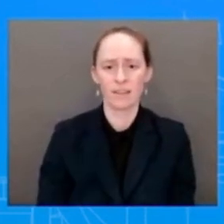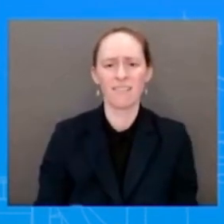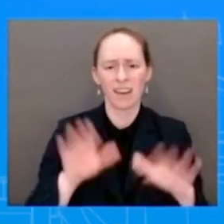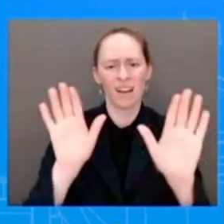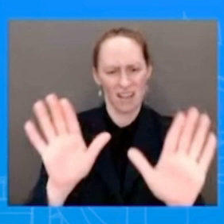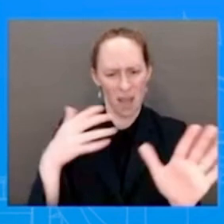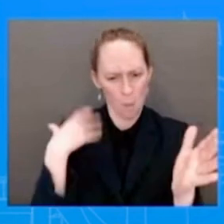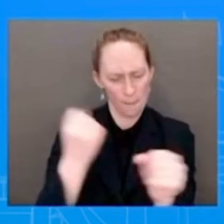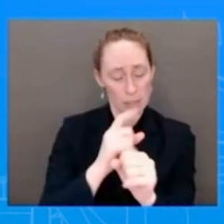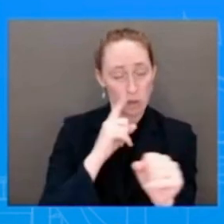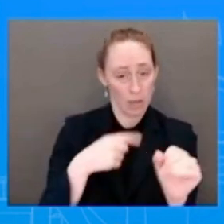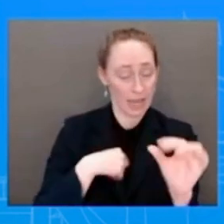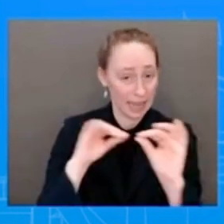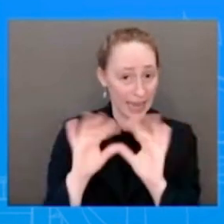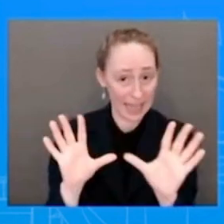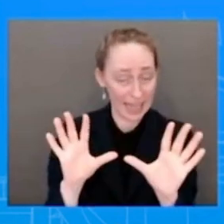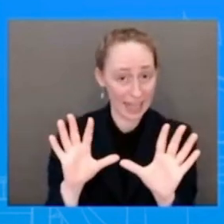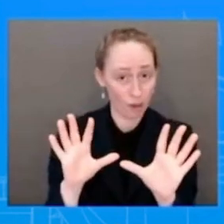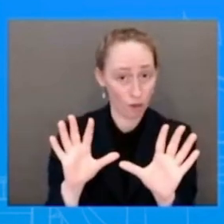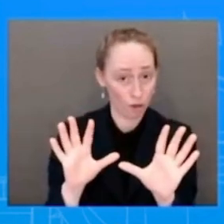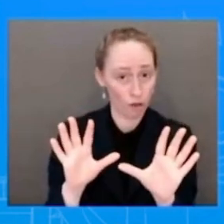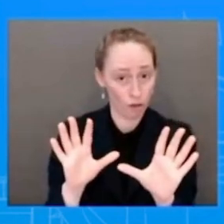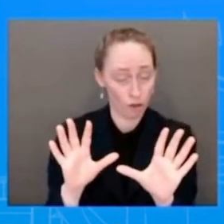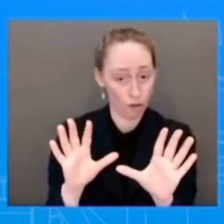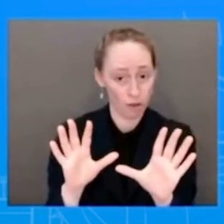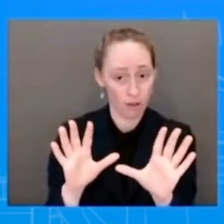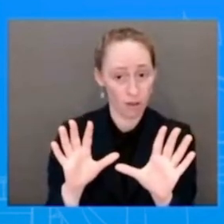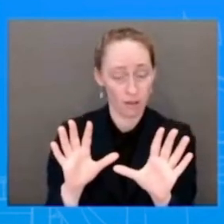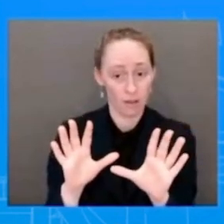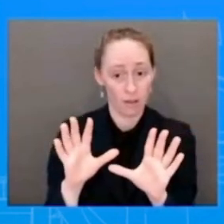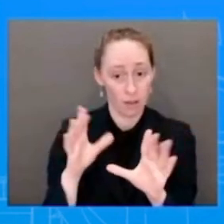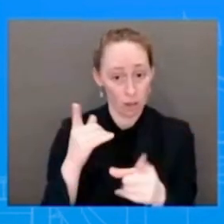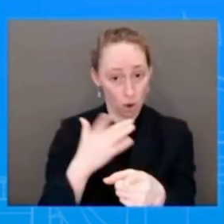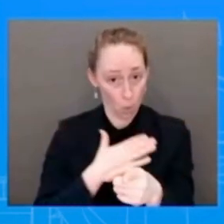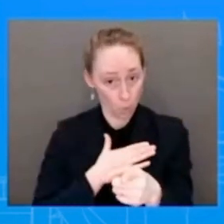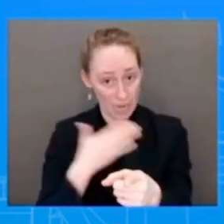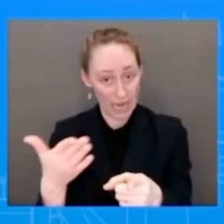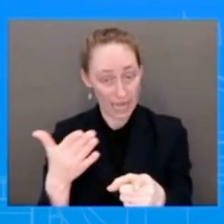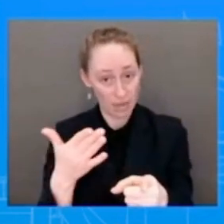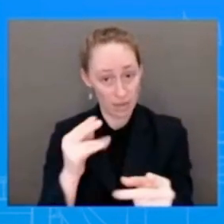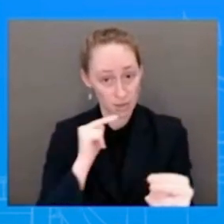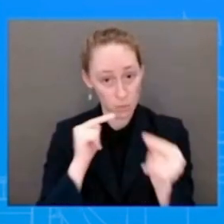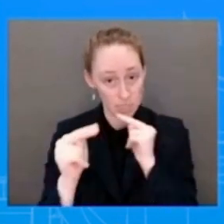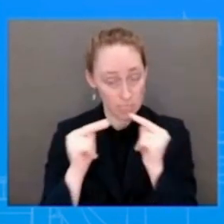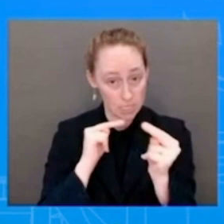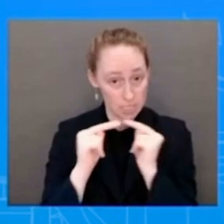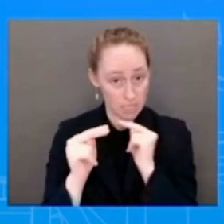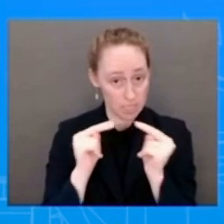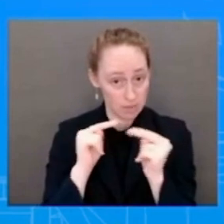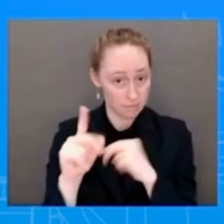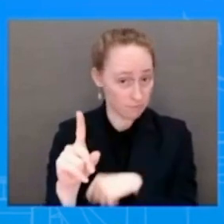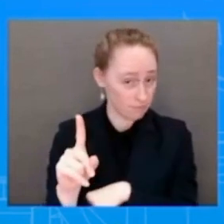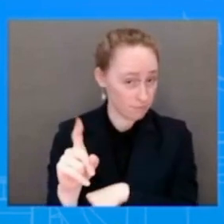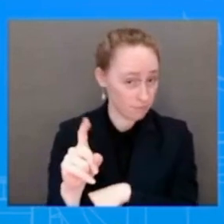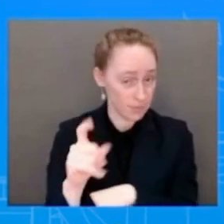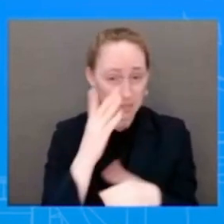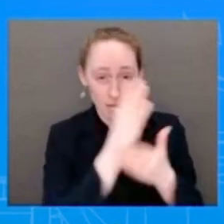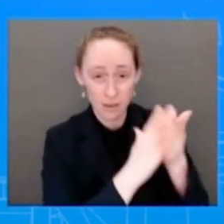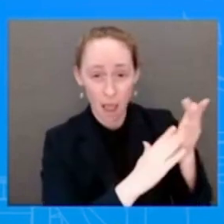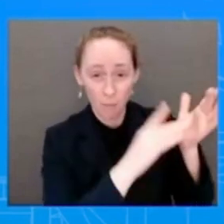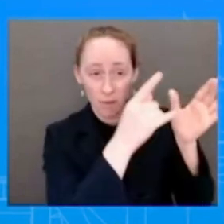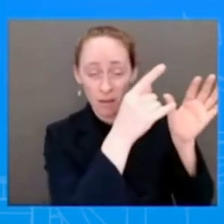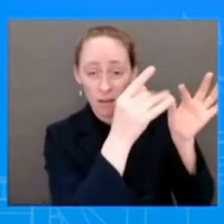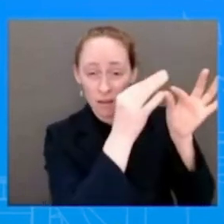it negotiable that there is something that achieves police reform if it does not come in the form of the